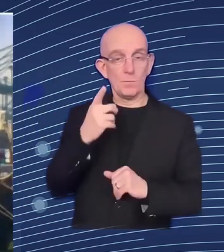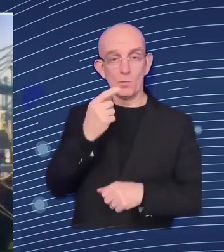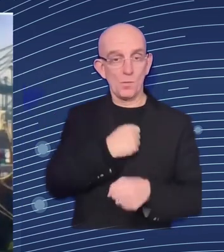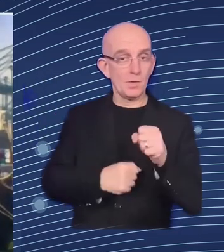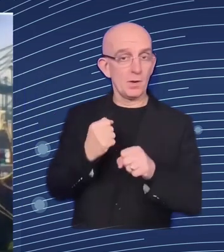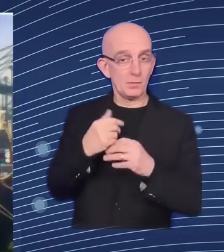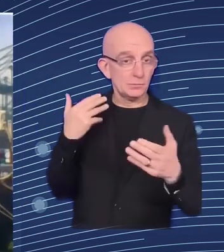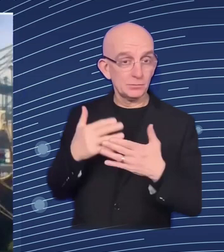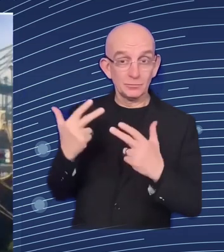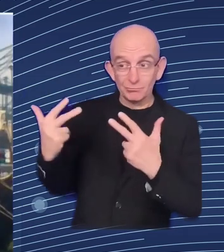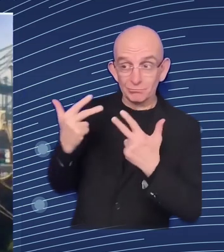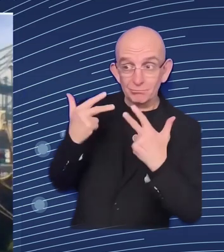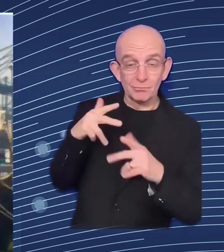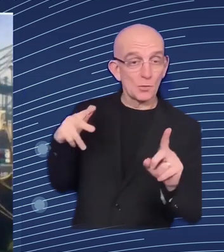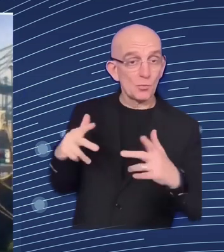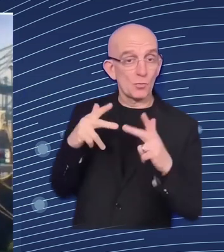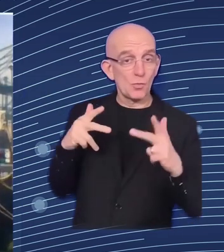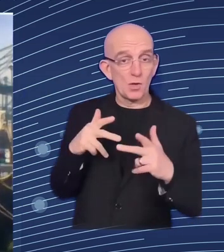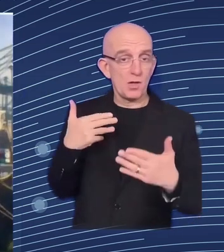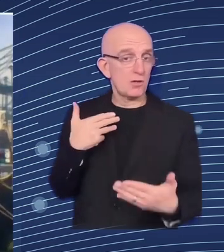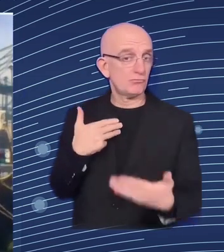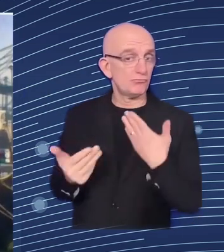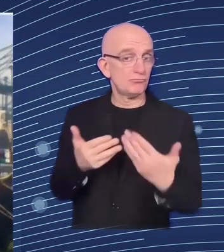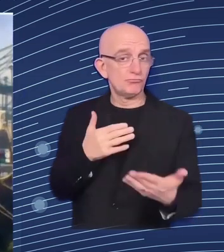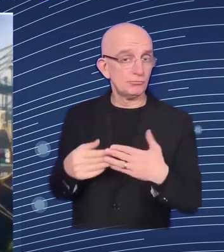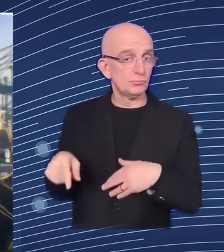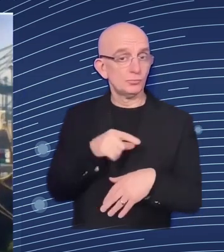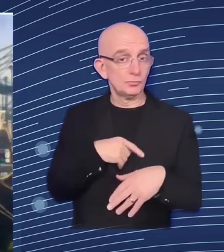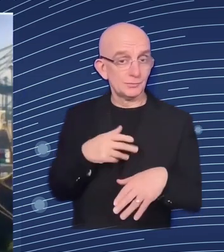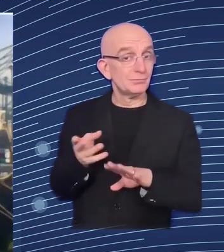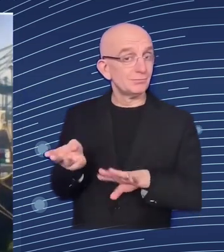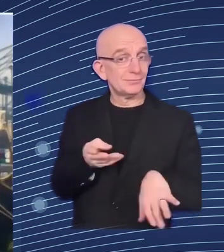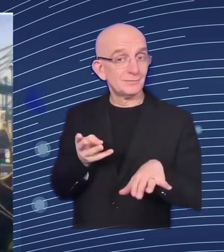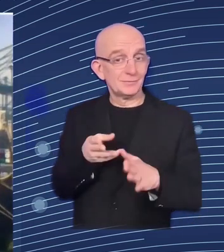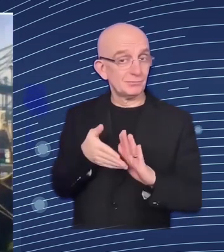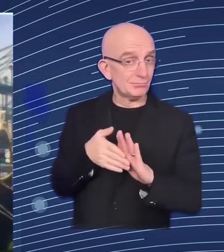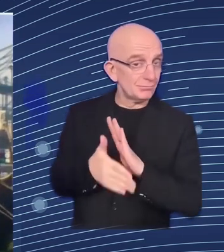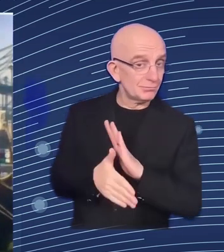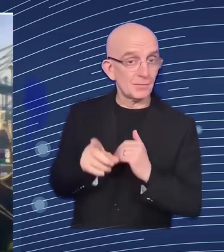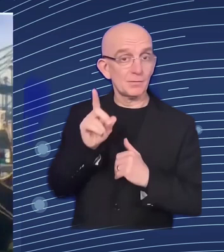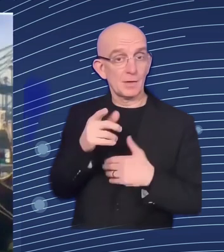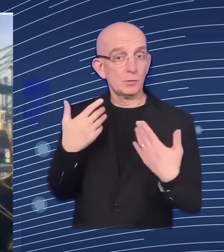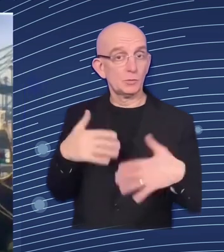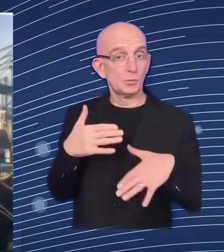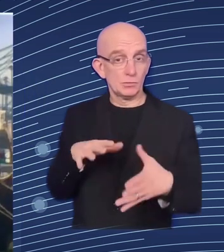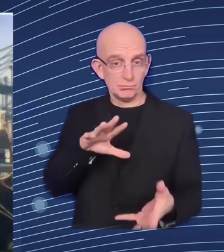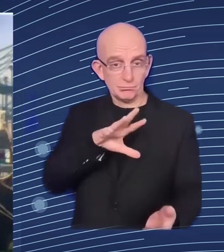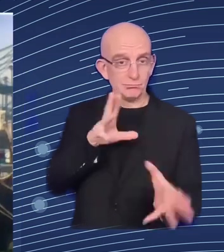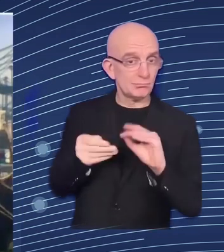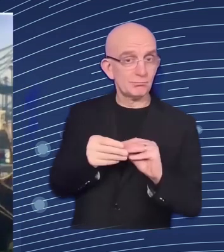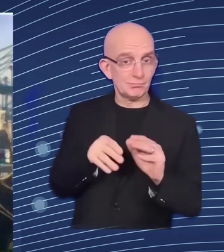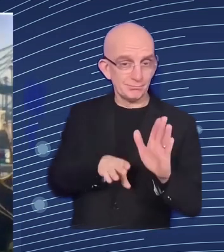about 12 percent of all exports to ukraine and you understand with the challenges with the ports blockade uh